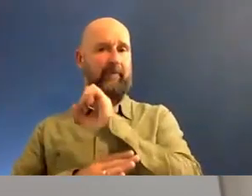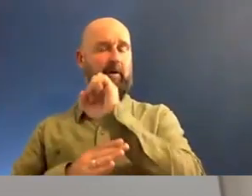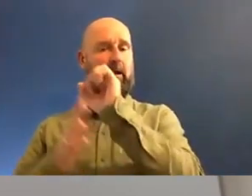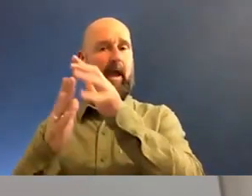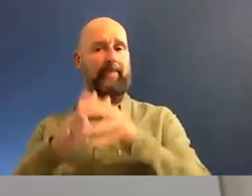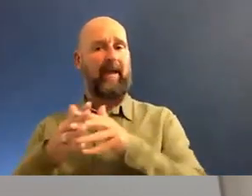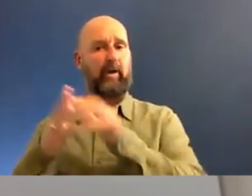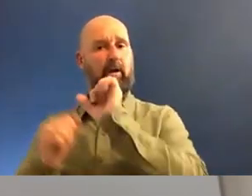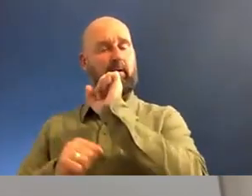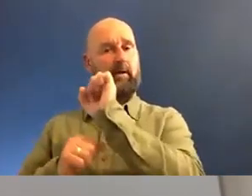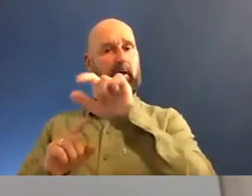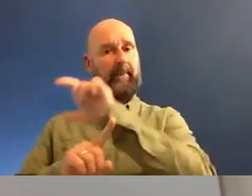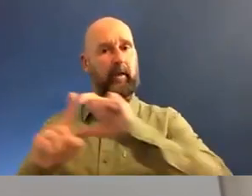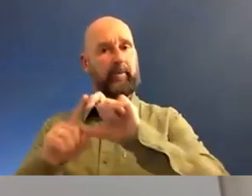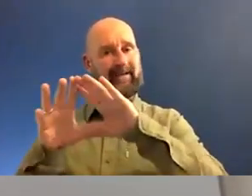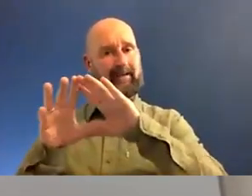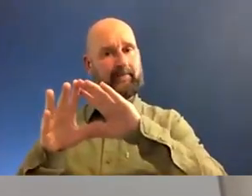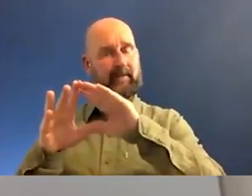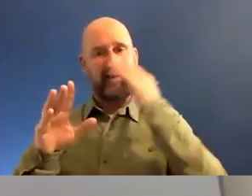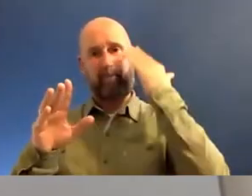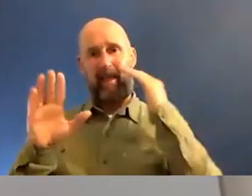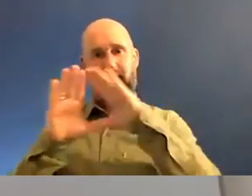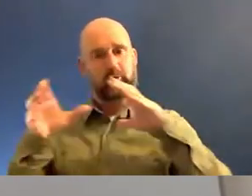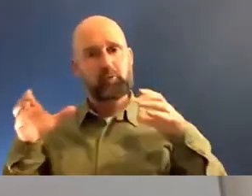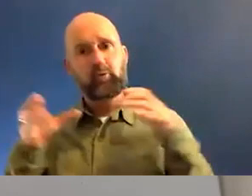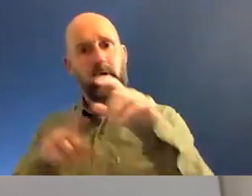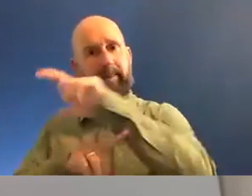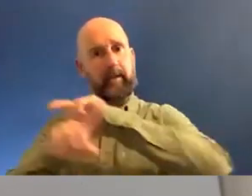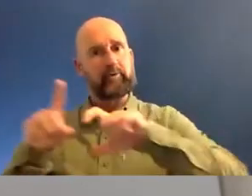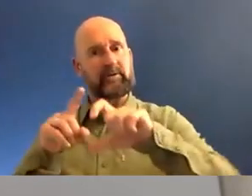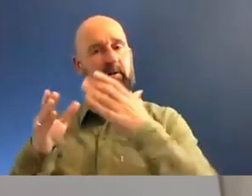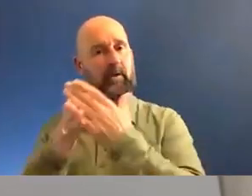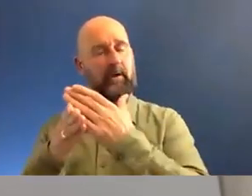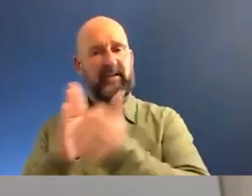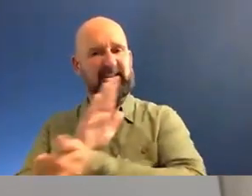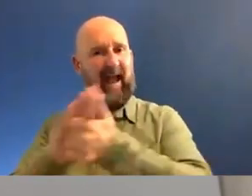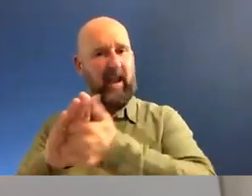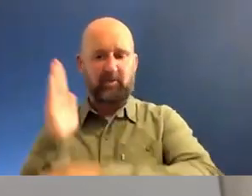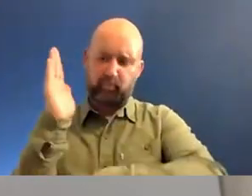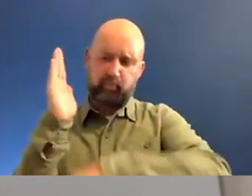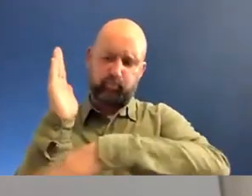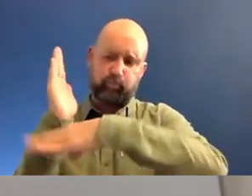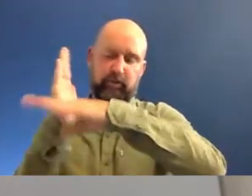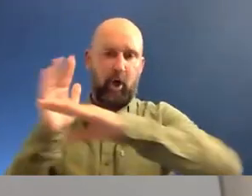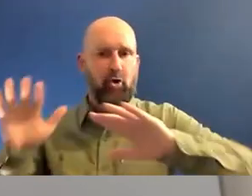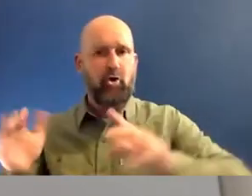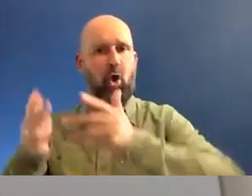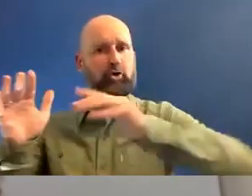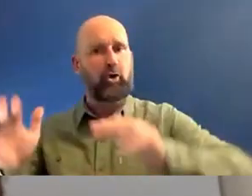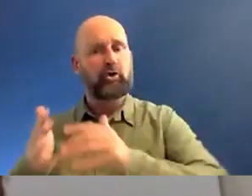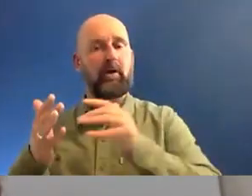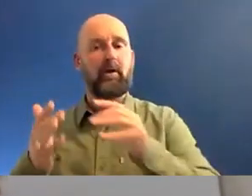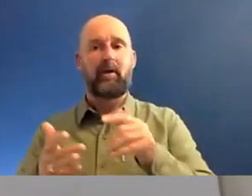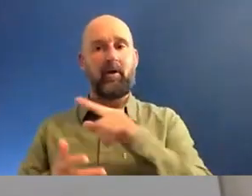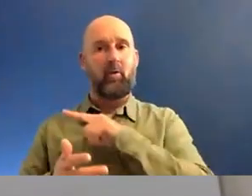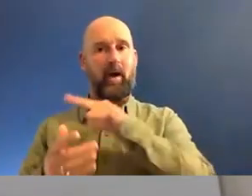the way that it's a community that has banded together to really bring up the best of its talent, nurture that talent. And in fact, today stands